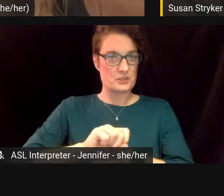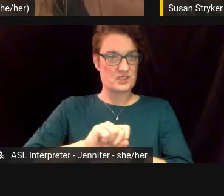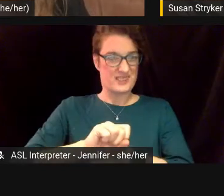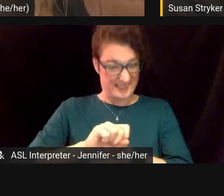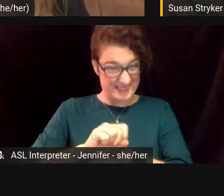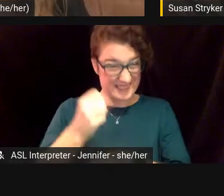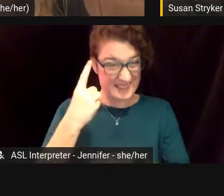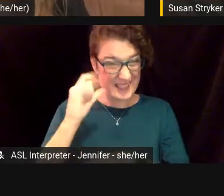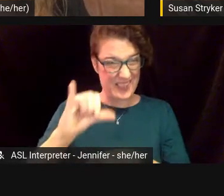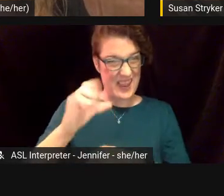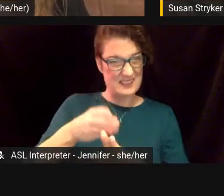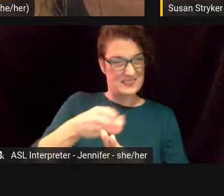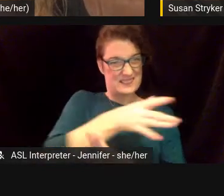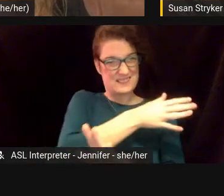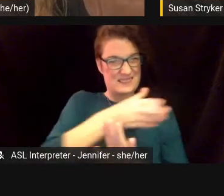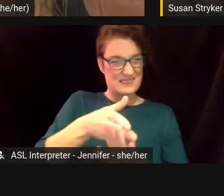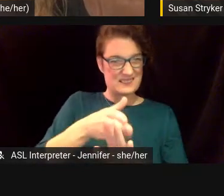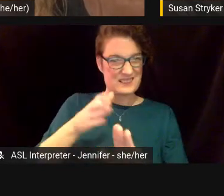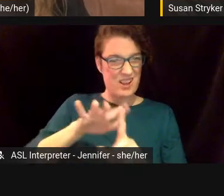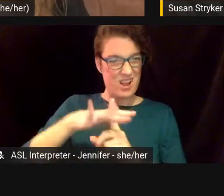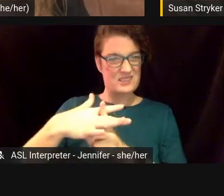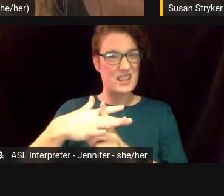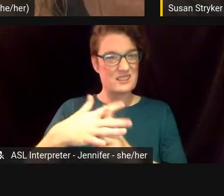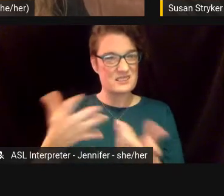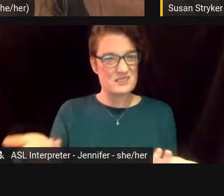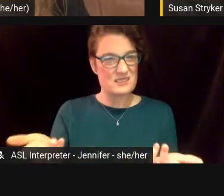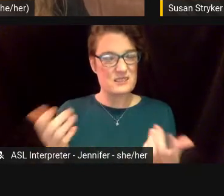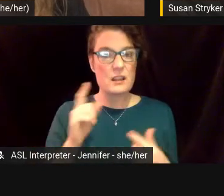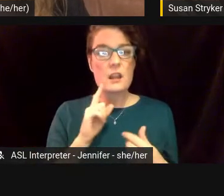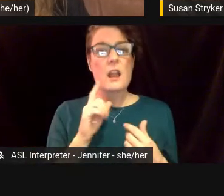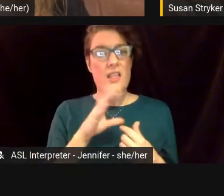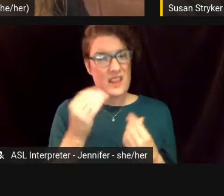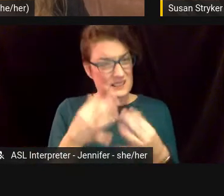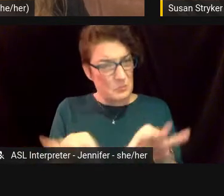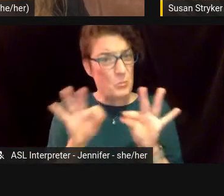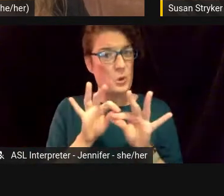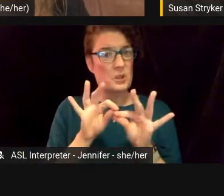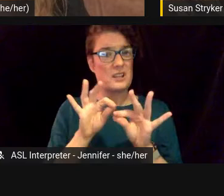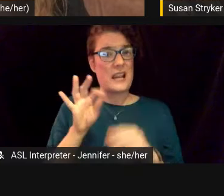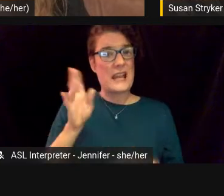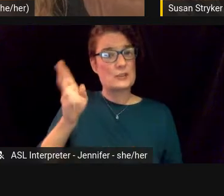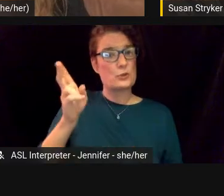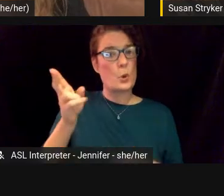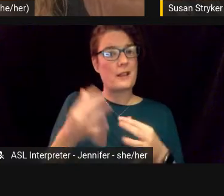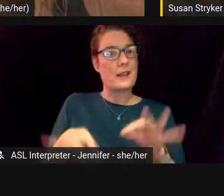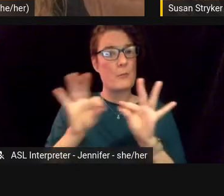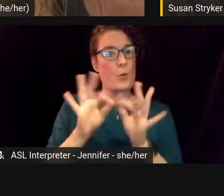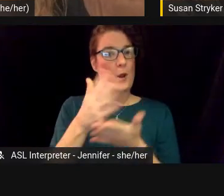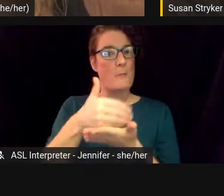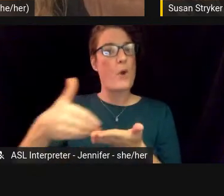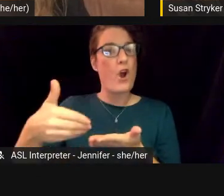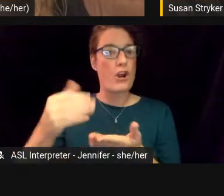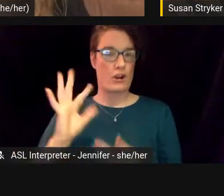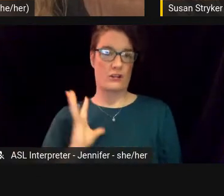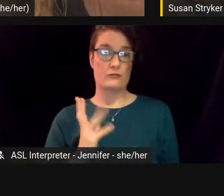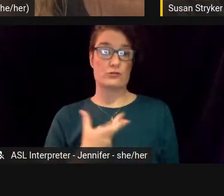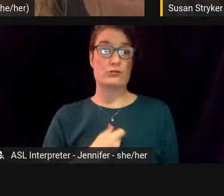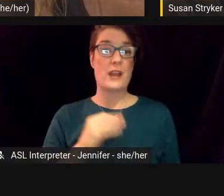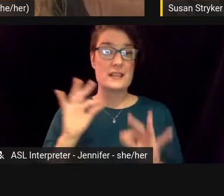and it, you know, it is a really important, historically important part of trans feminine